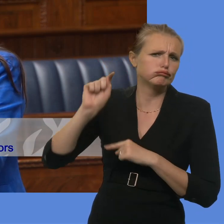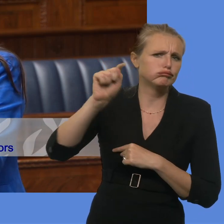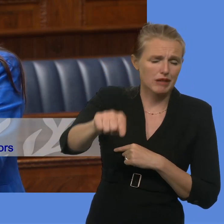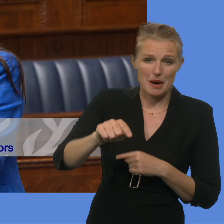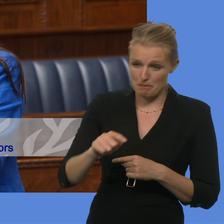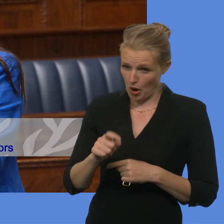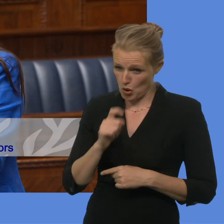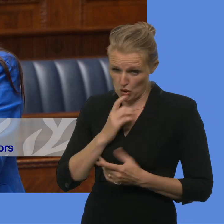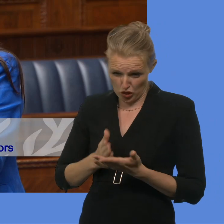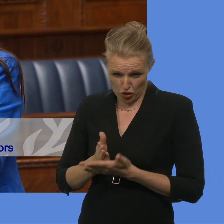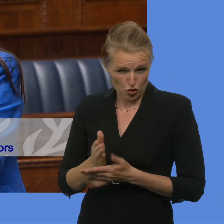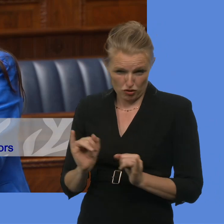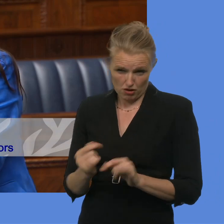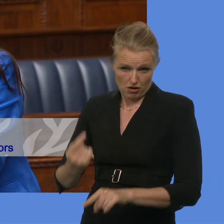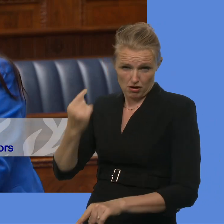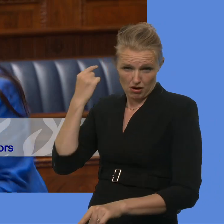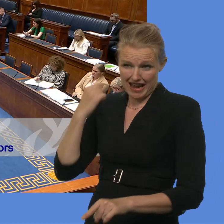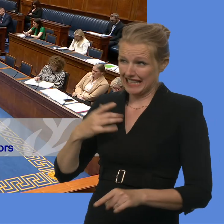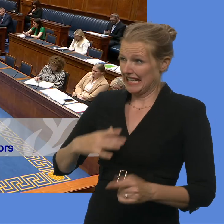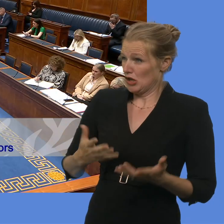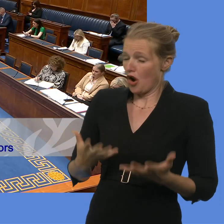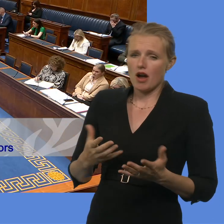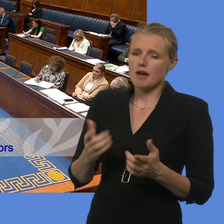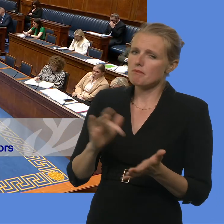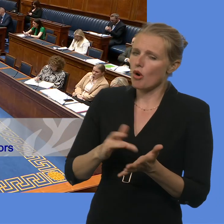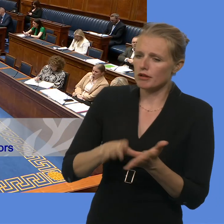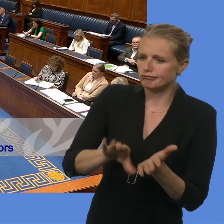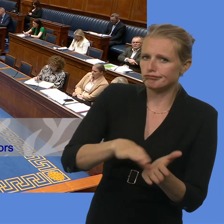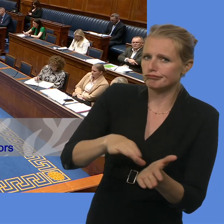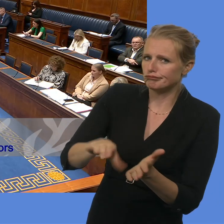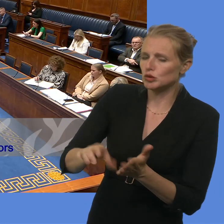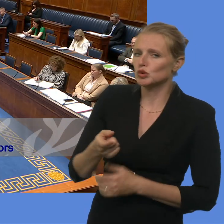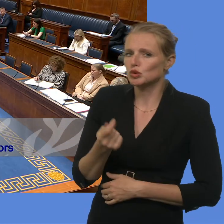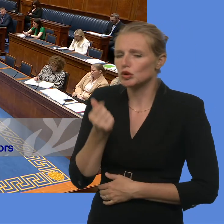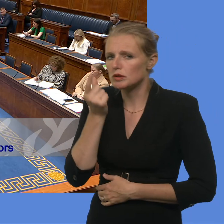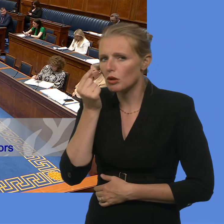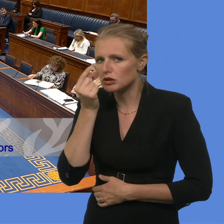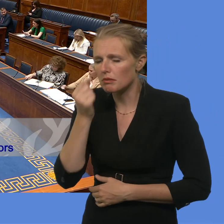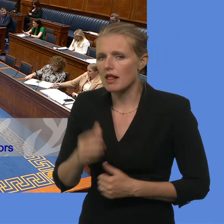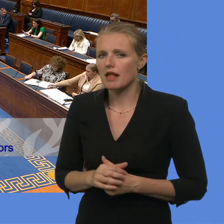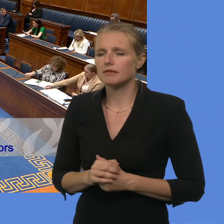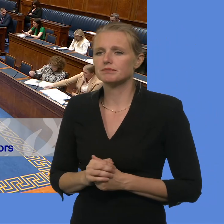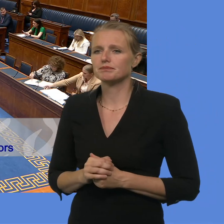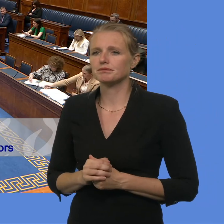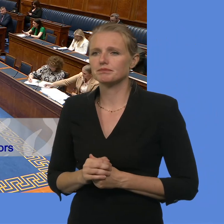those most impacted as soon as we possibly can. on. Declan Kearney. Declan we are to the hall.